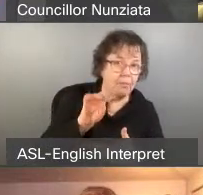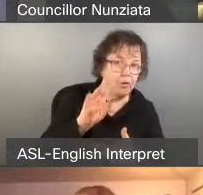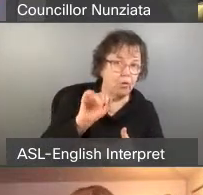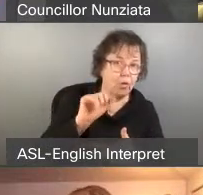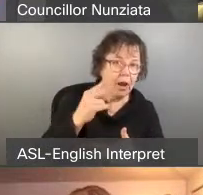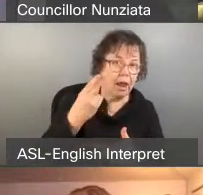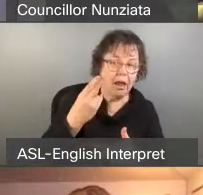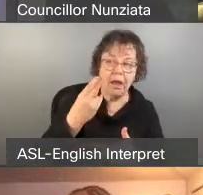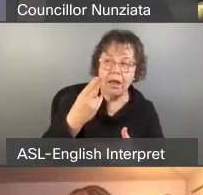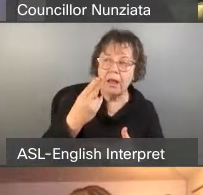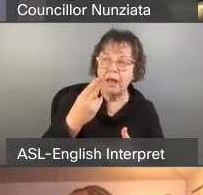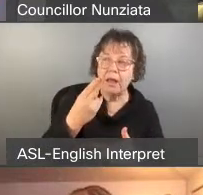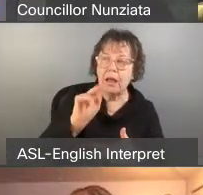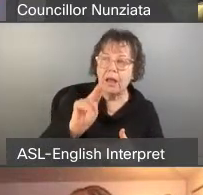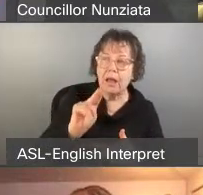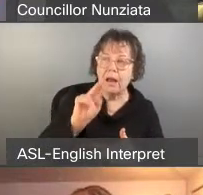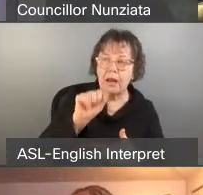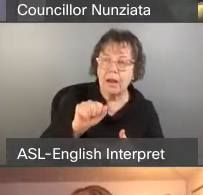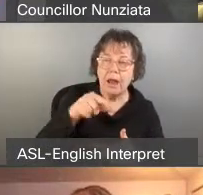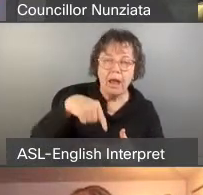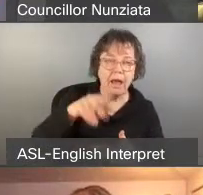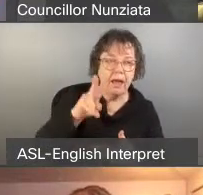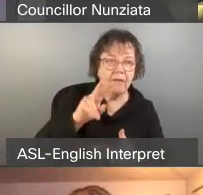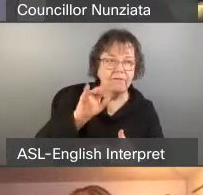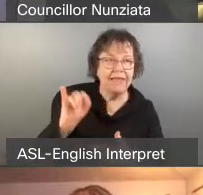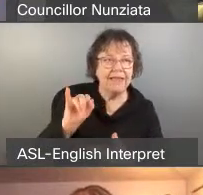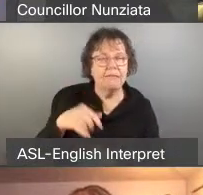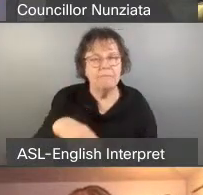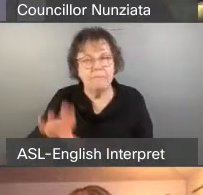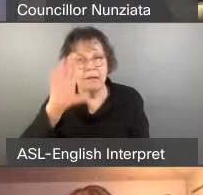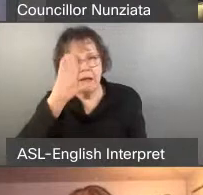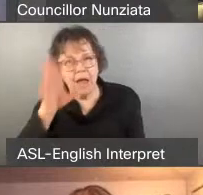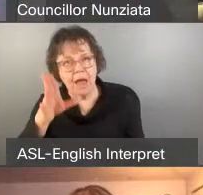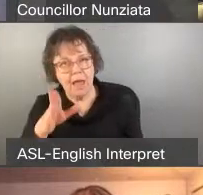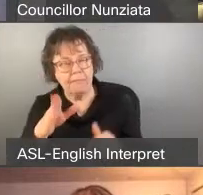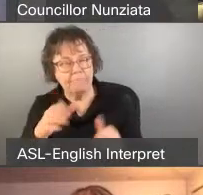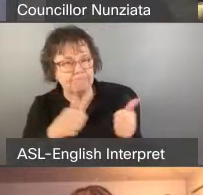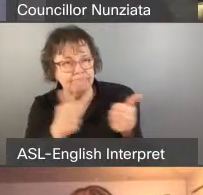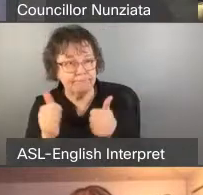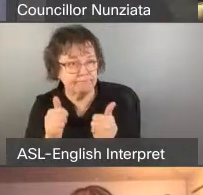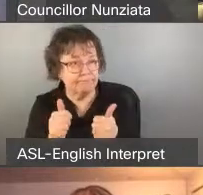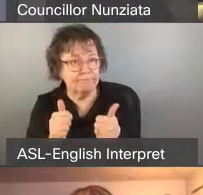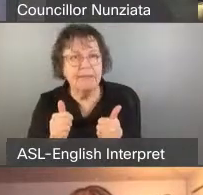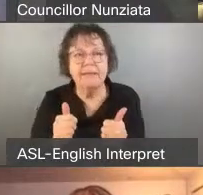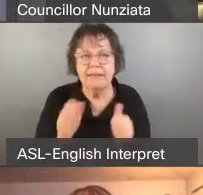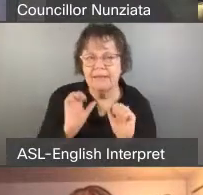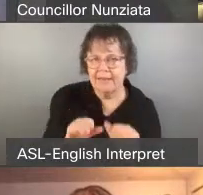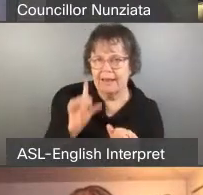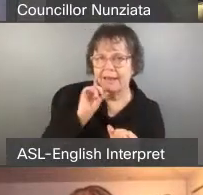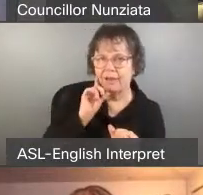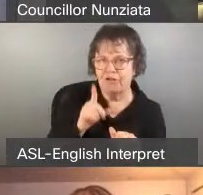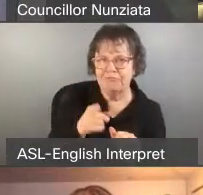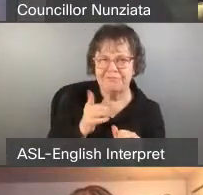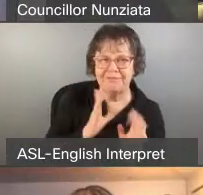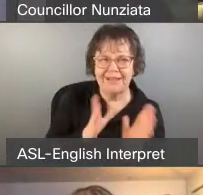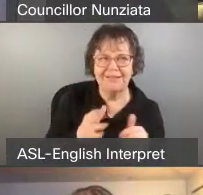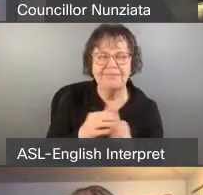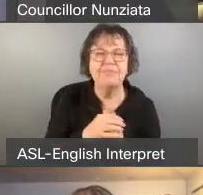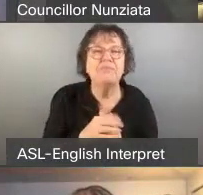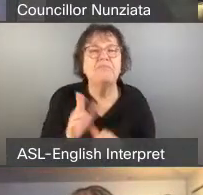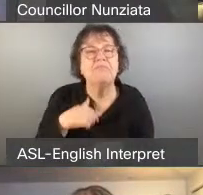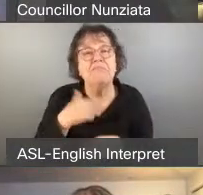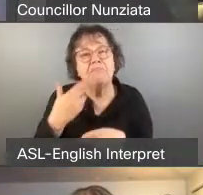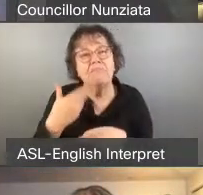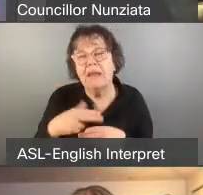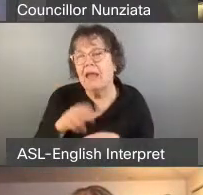Abdullah Nagvi. Hi, how's it going? This is Abdullah. How are you? we can hear you. Thank you. Thank you for the opportunity to speak today. My name is